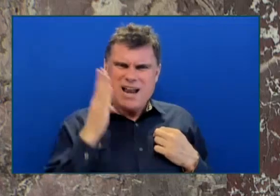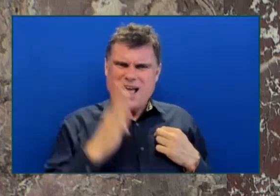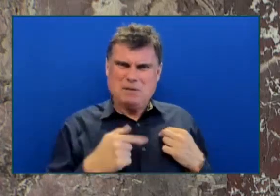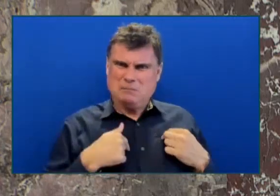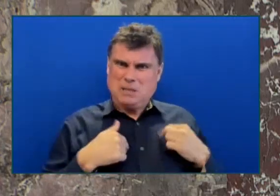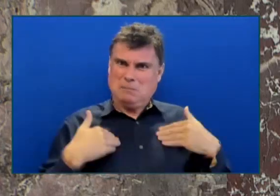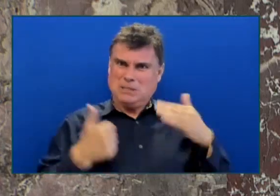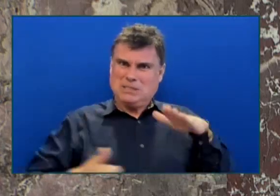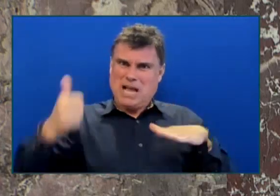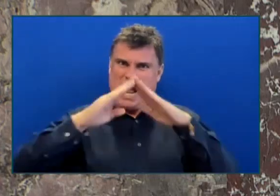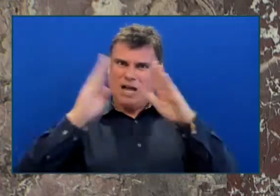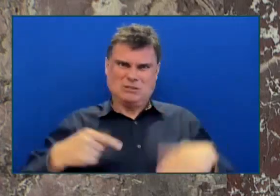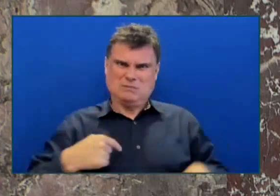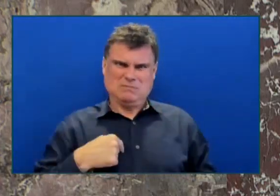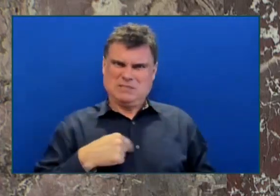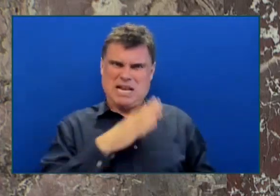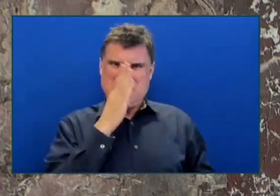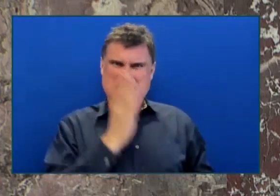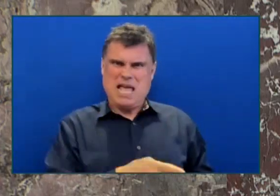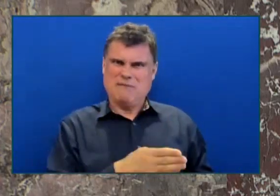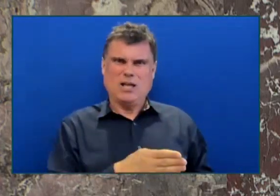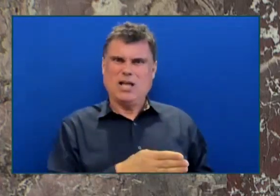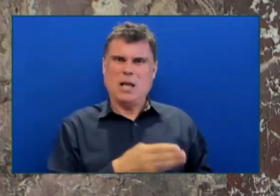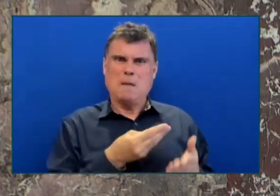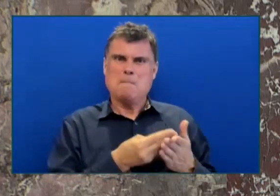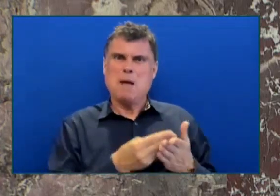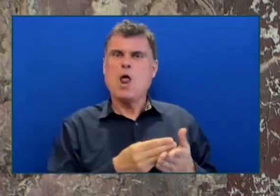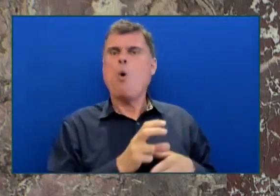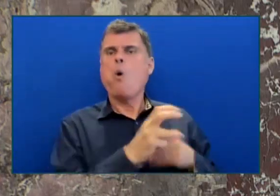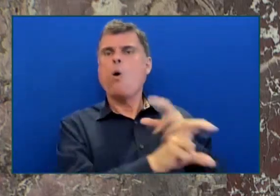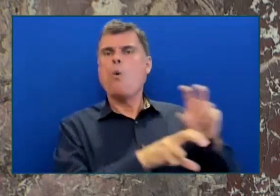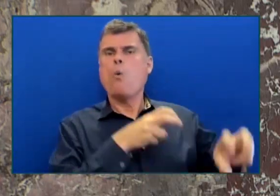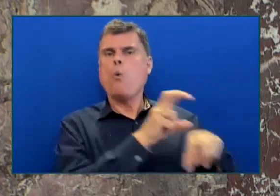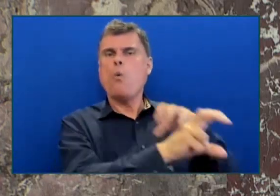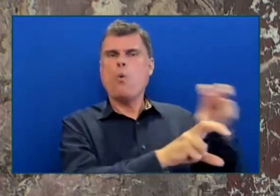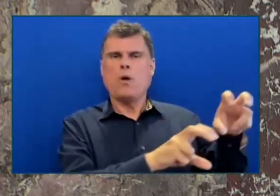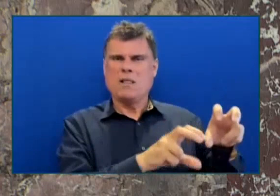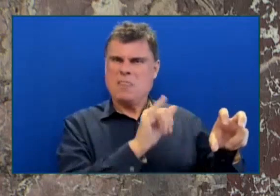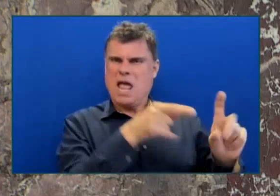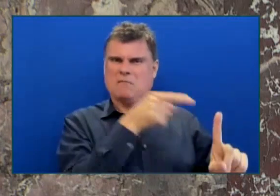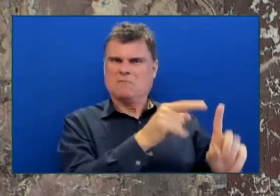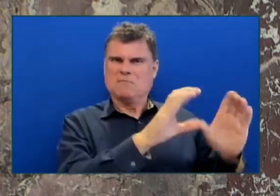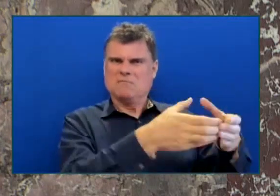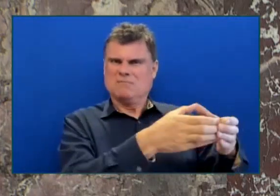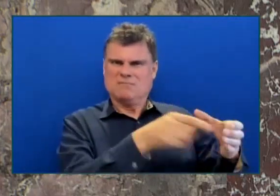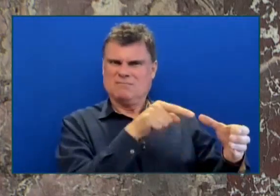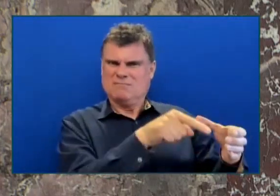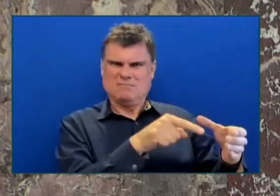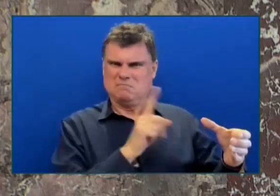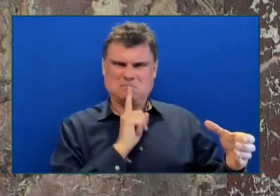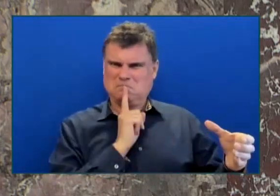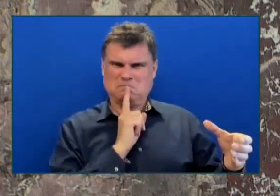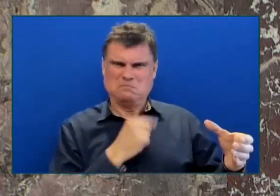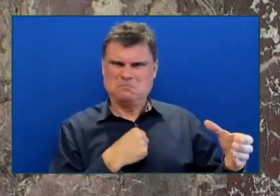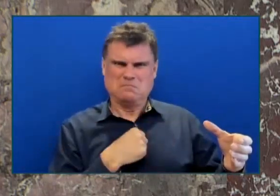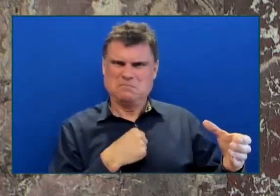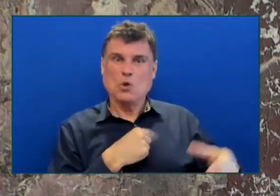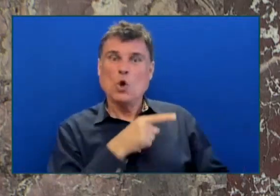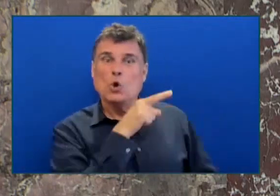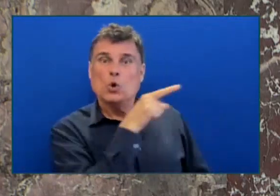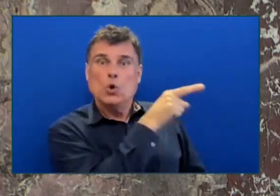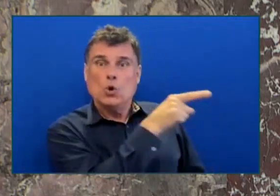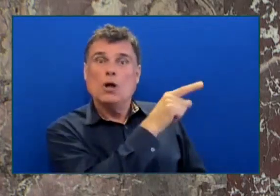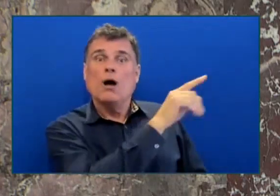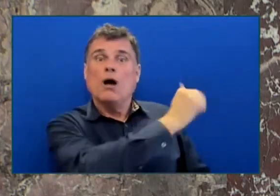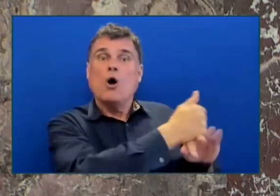recommendations that came to government from BC Housing. And the issue in this report that we released today is that those recommendations